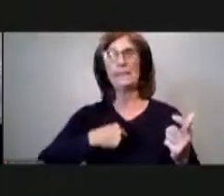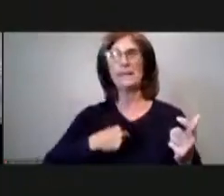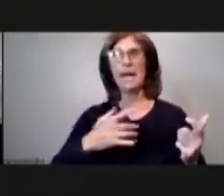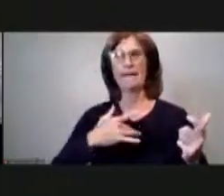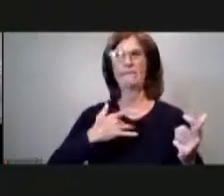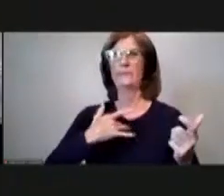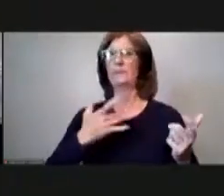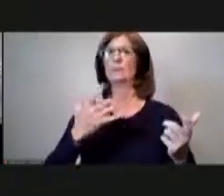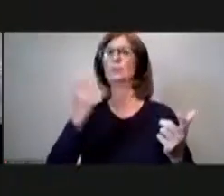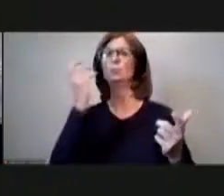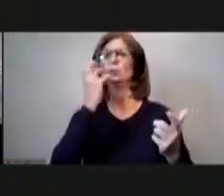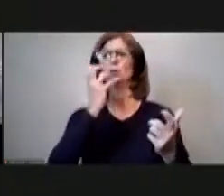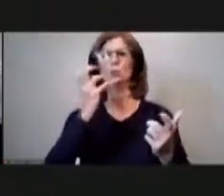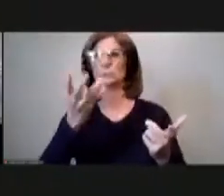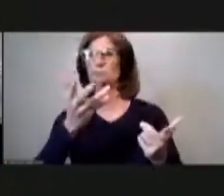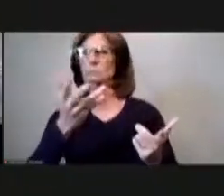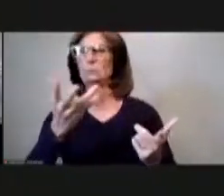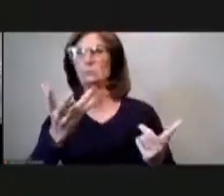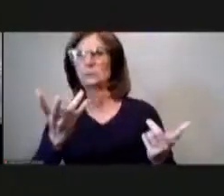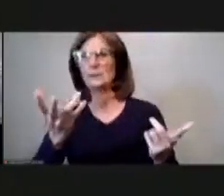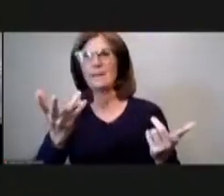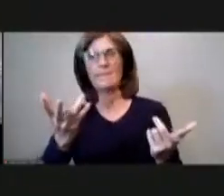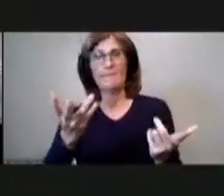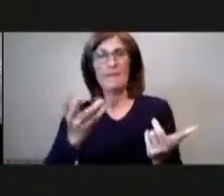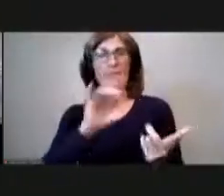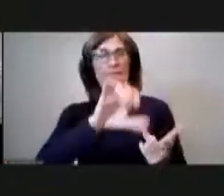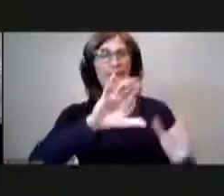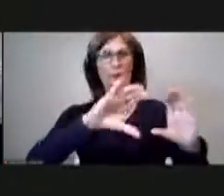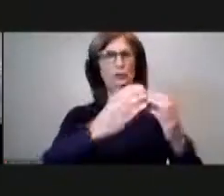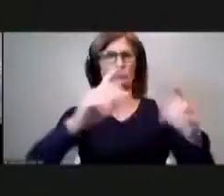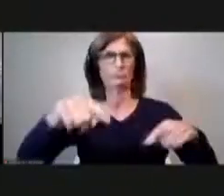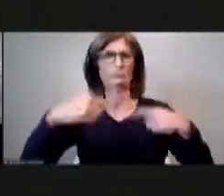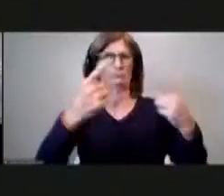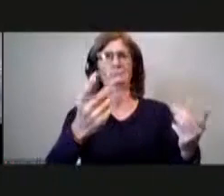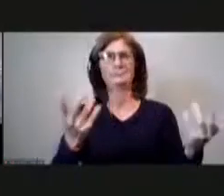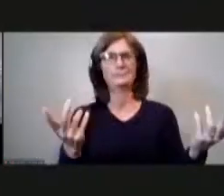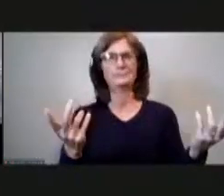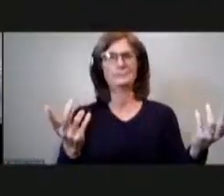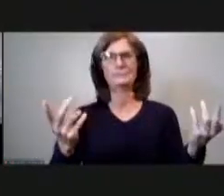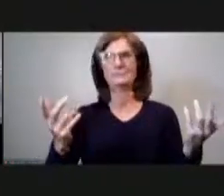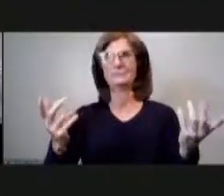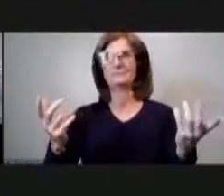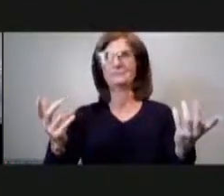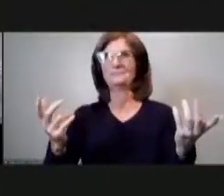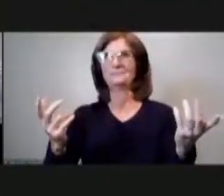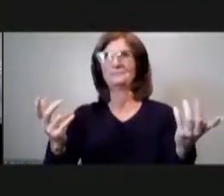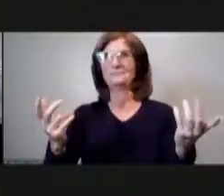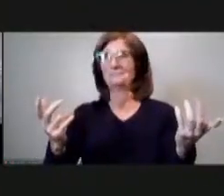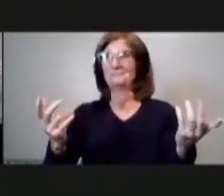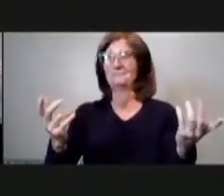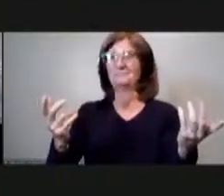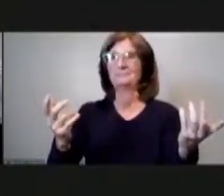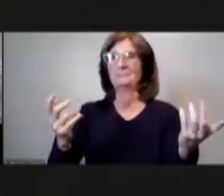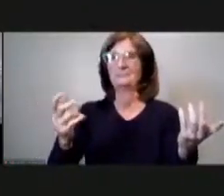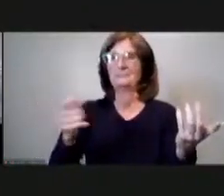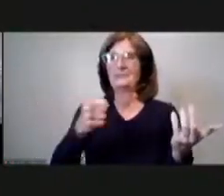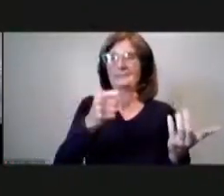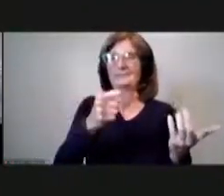um you know that if that group didn't exist in this field would have never been created in the first place